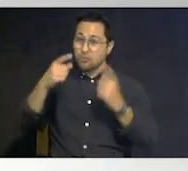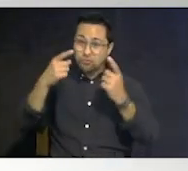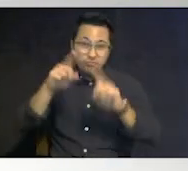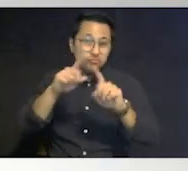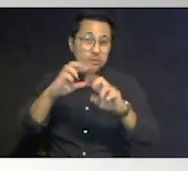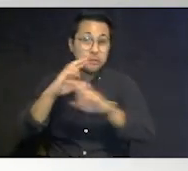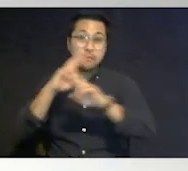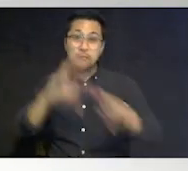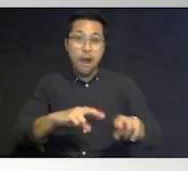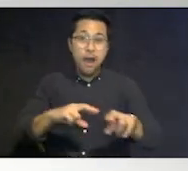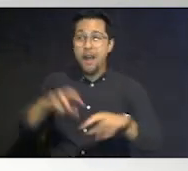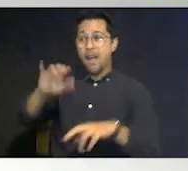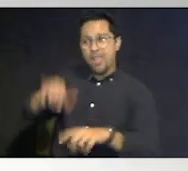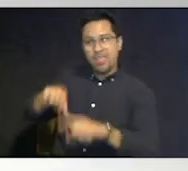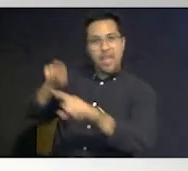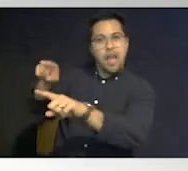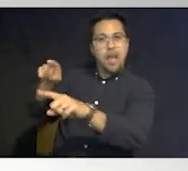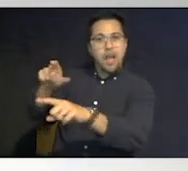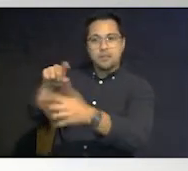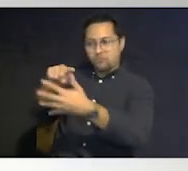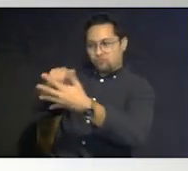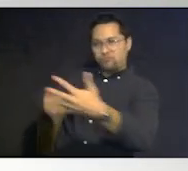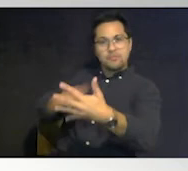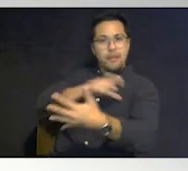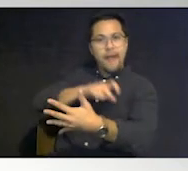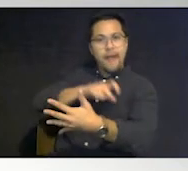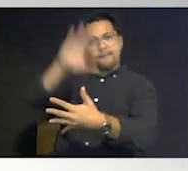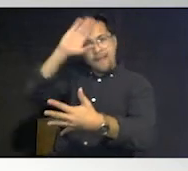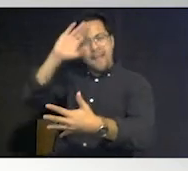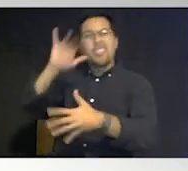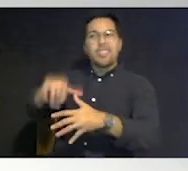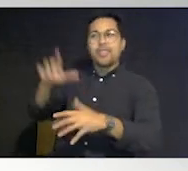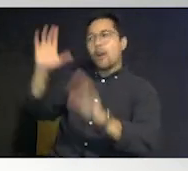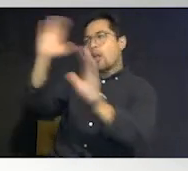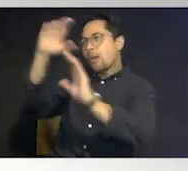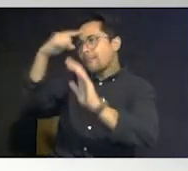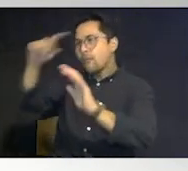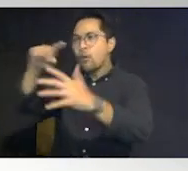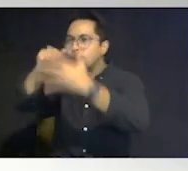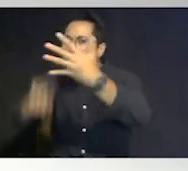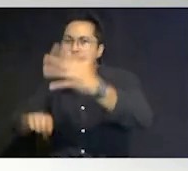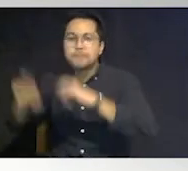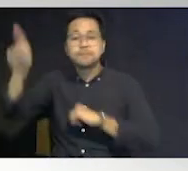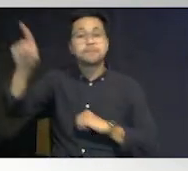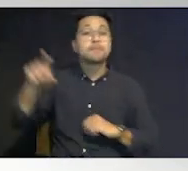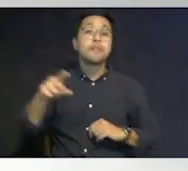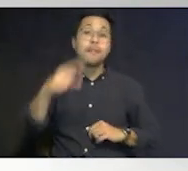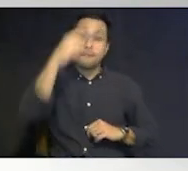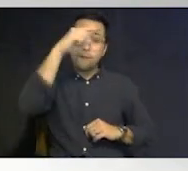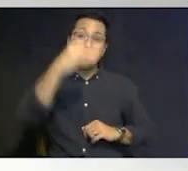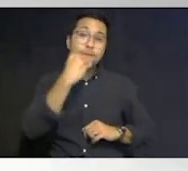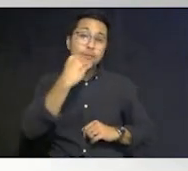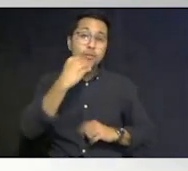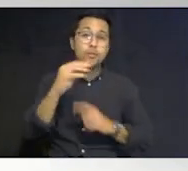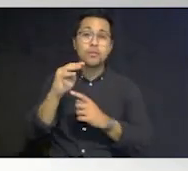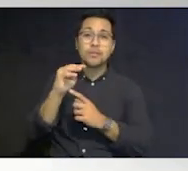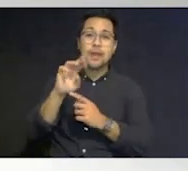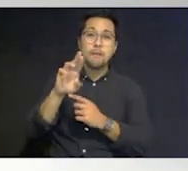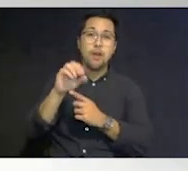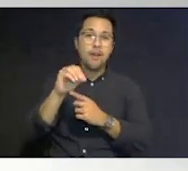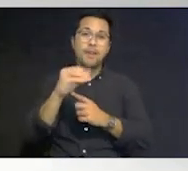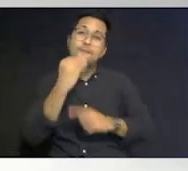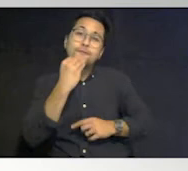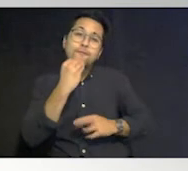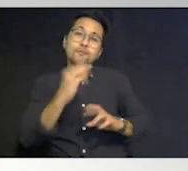that's what they're looking at sometimes that even could be when you think about food it could be mres or meals ready to eat